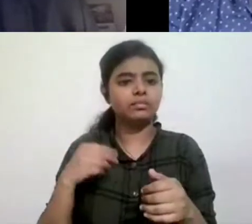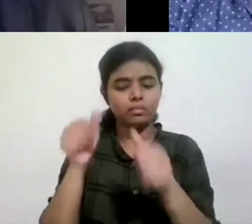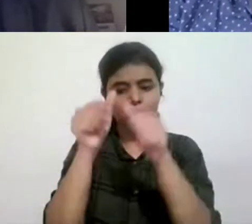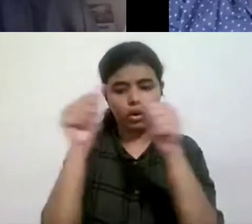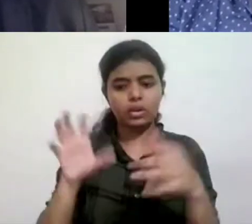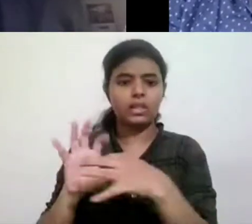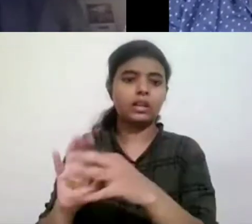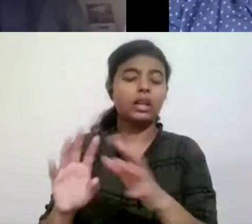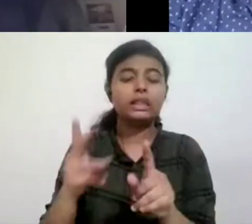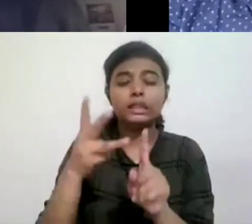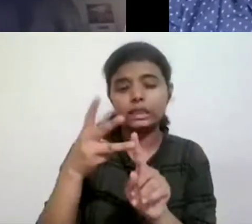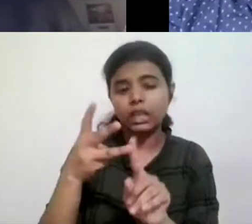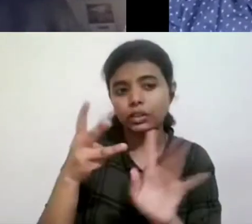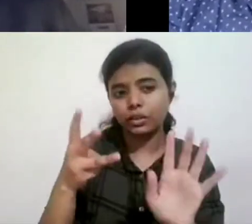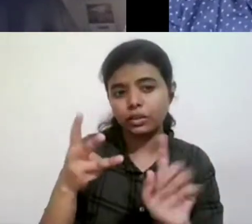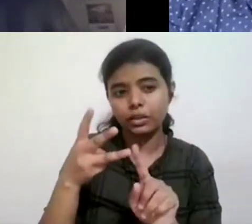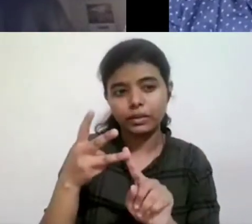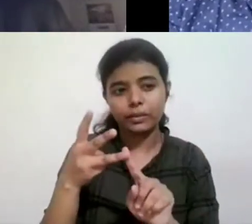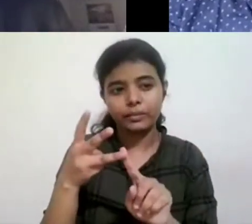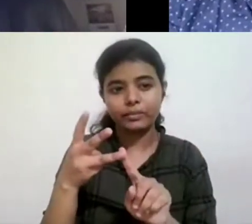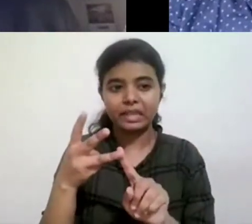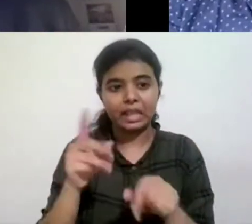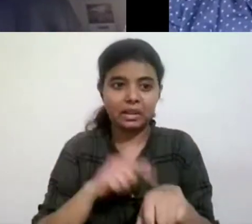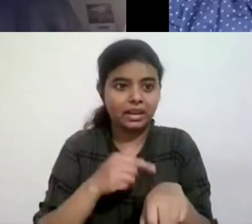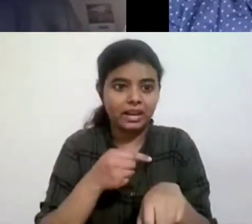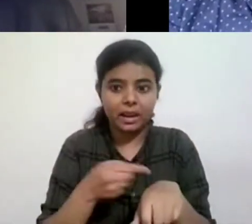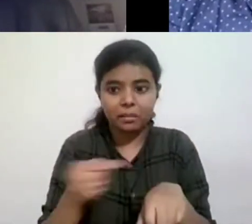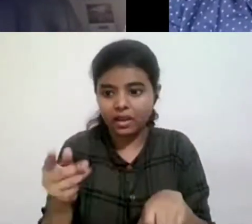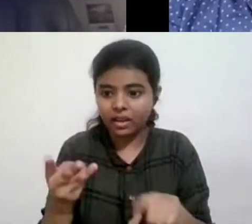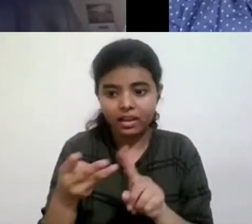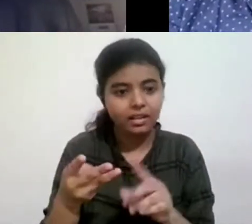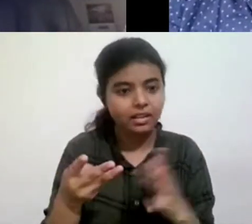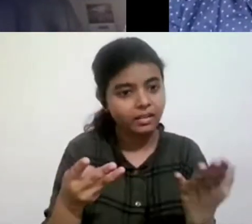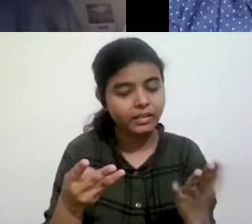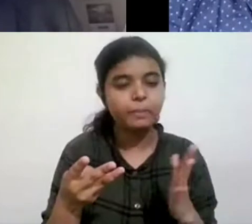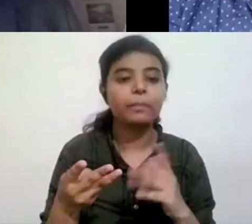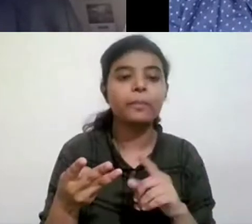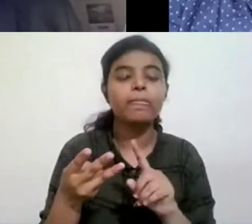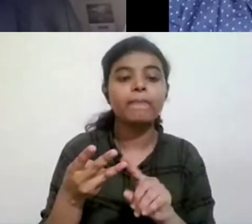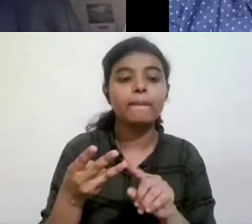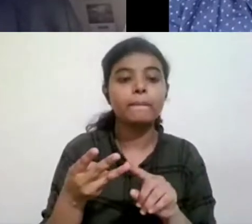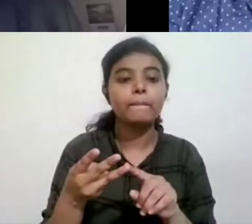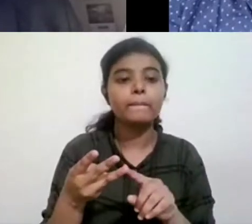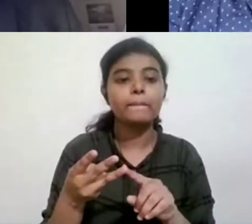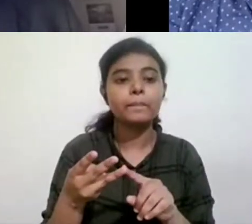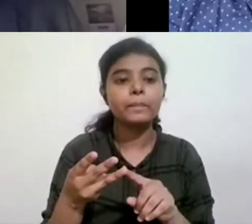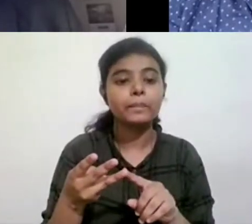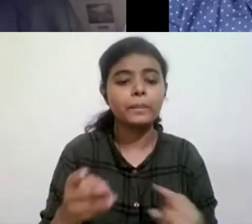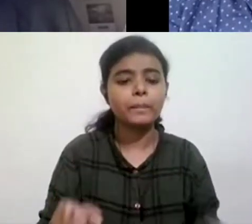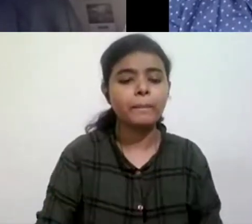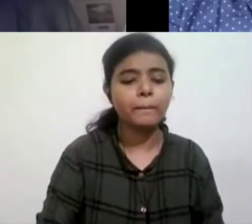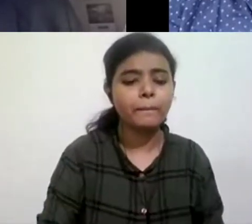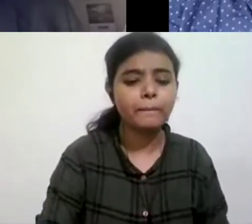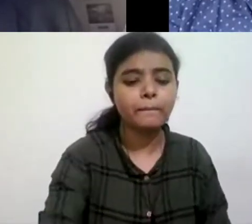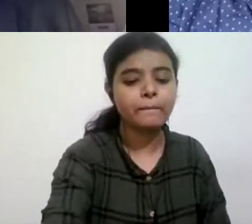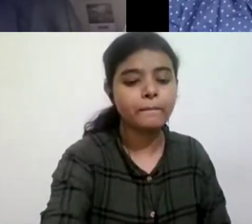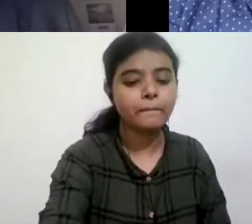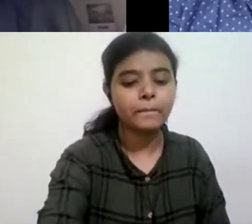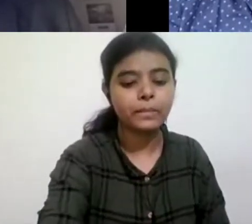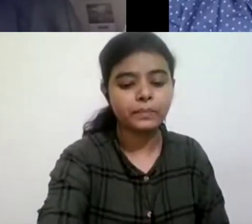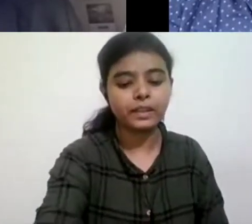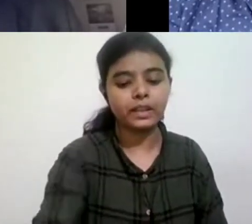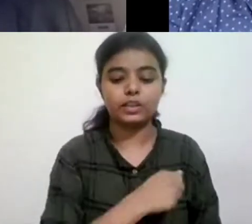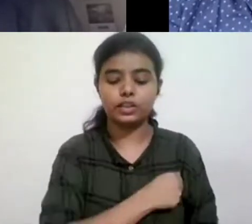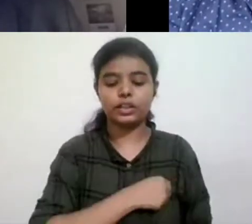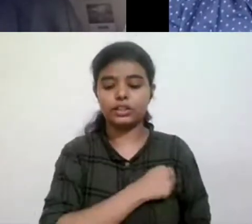question, third question, if time permits, like I find within university, sorry,